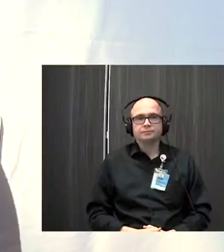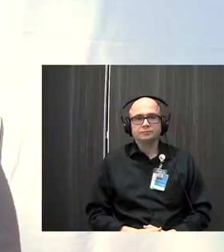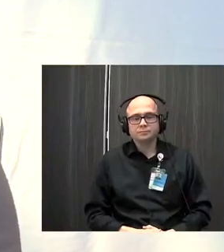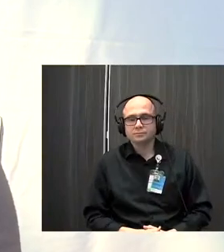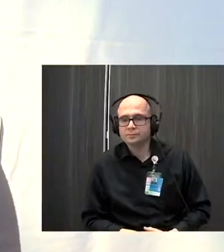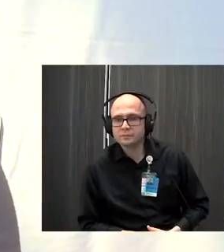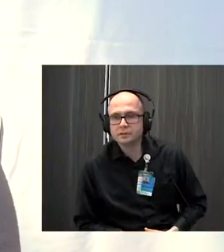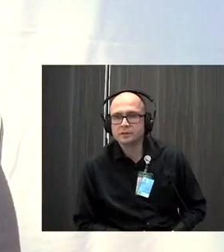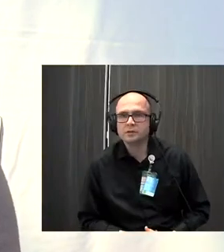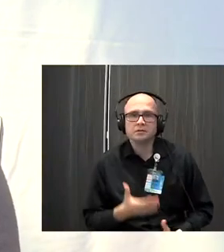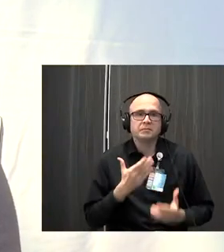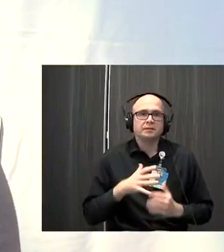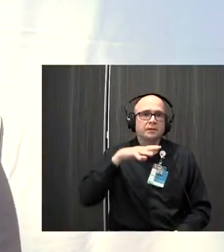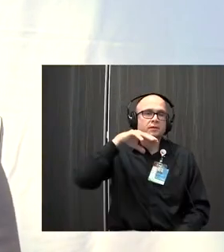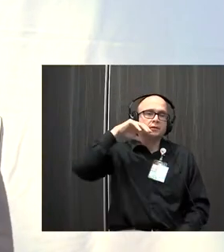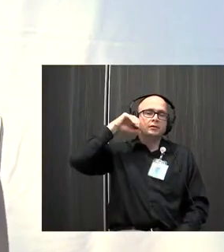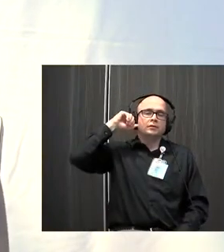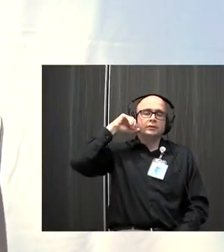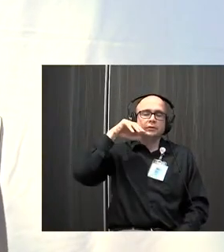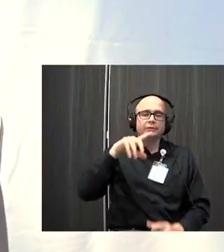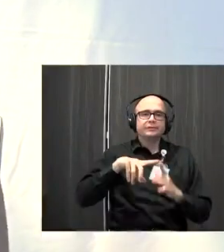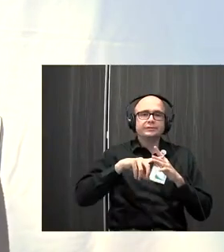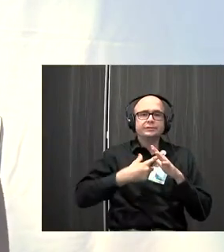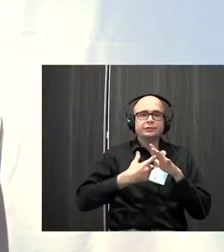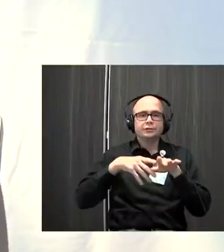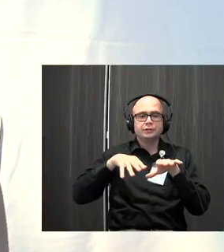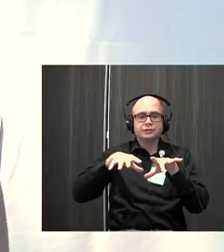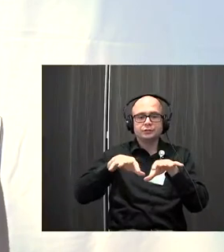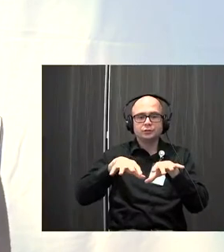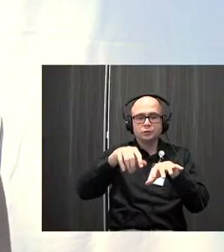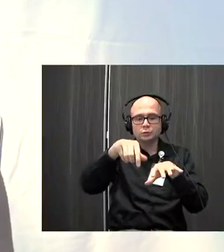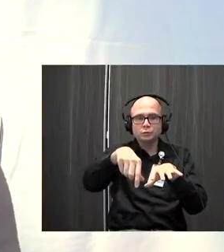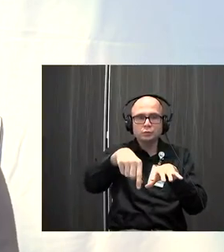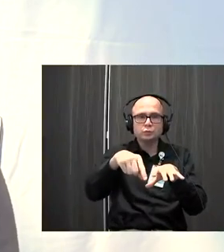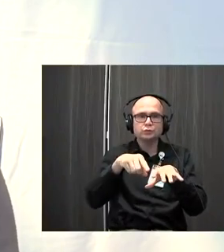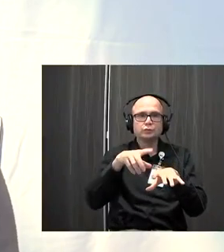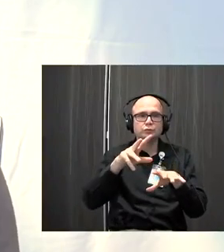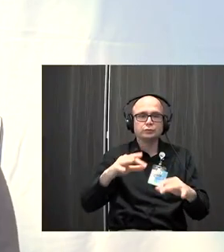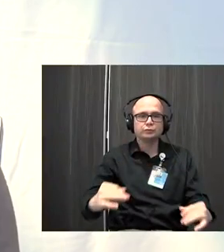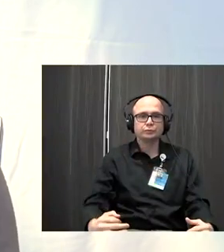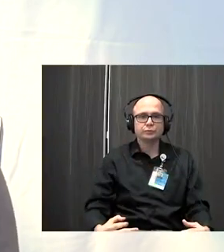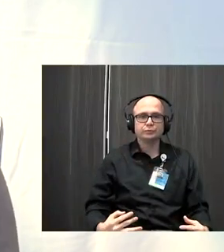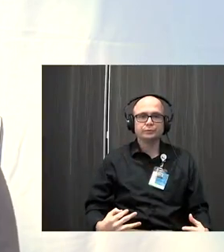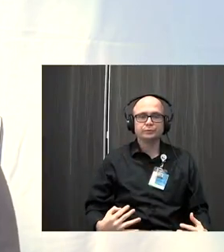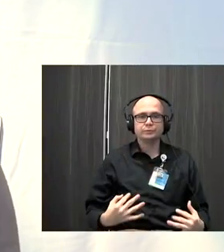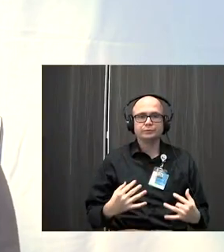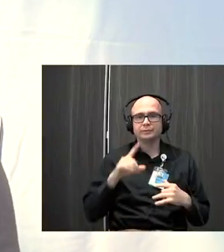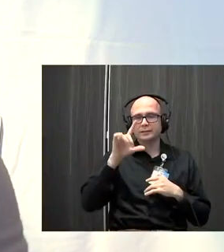Maybe utilizing the breath as a guide, starting down at your toes, watching the breath move up your legs